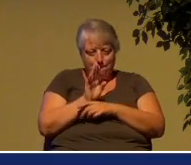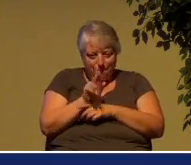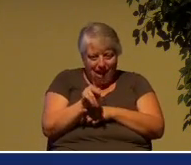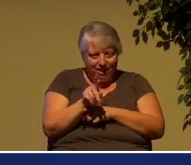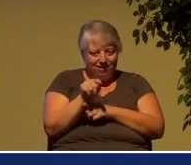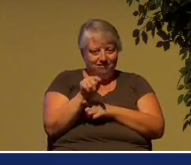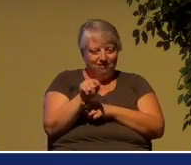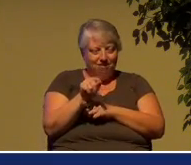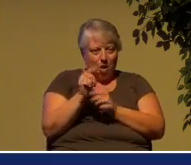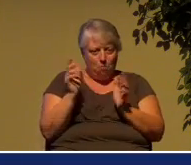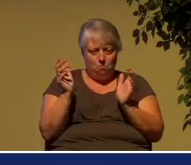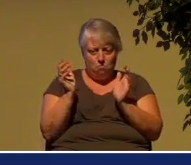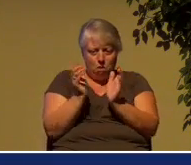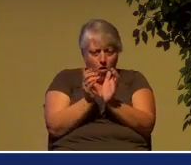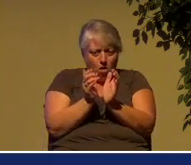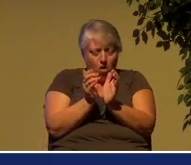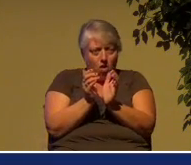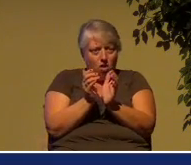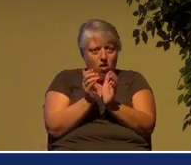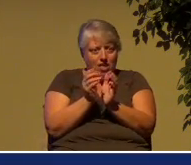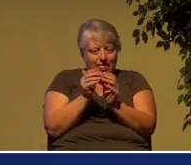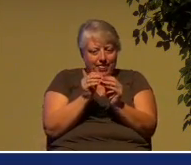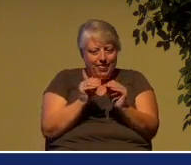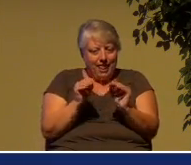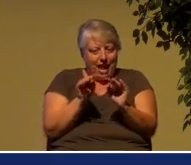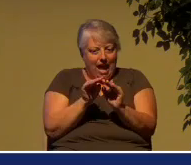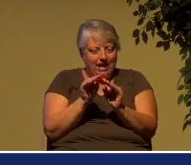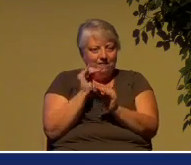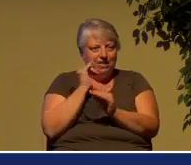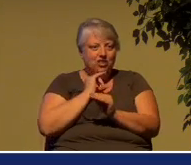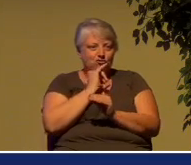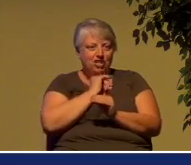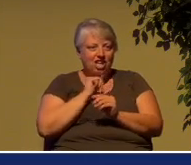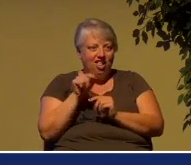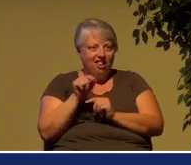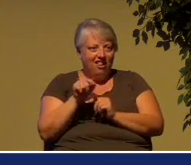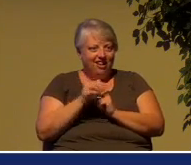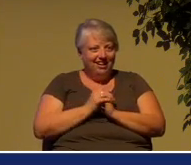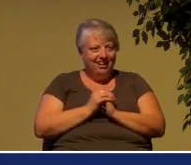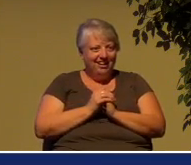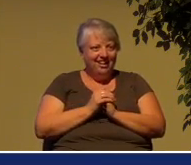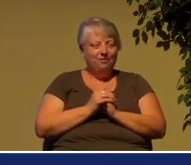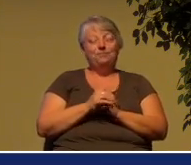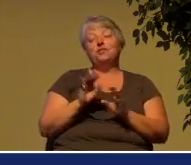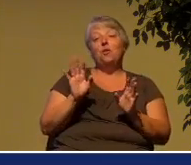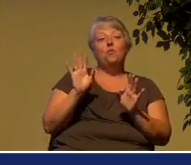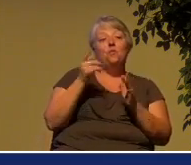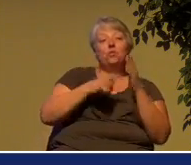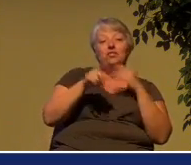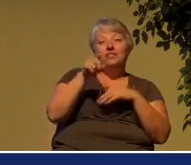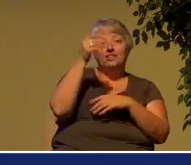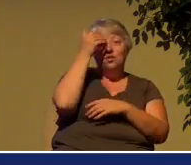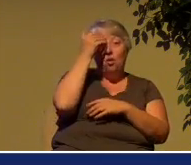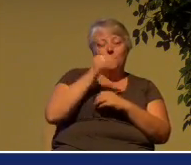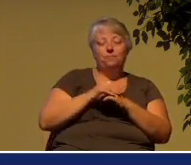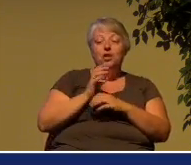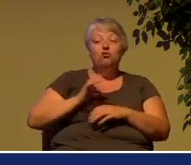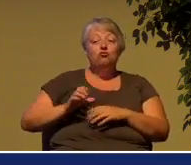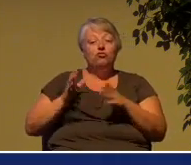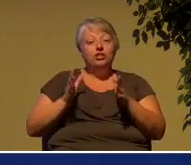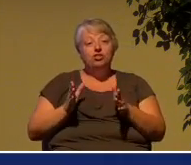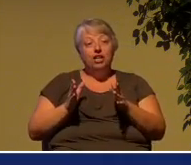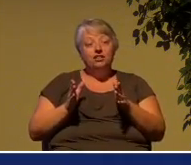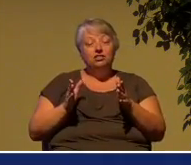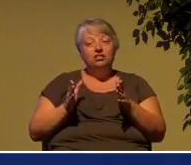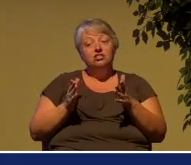called the land of Israel. Now, here's what you need to know. Christians by and large